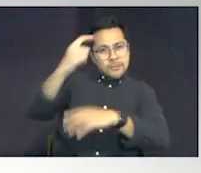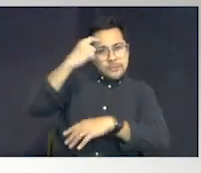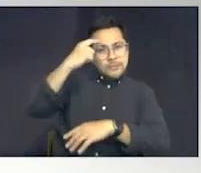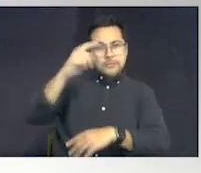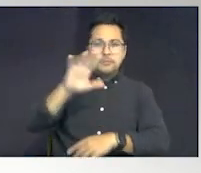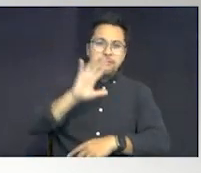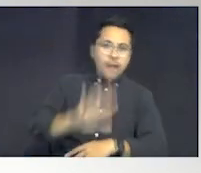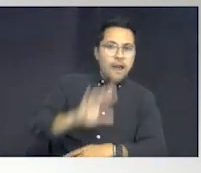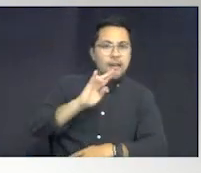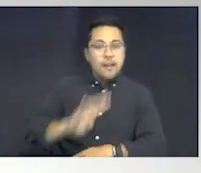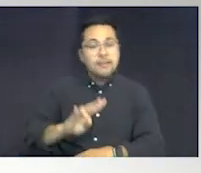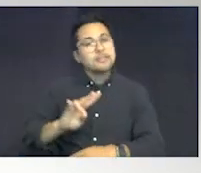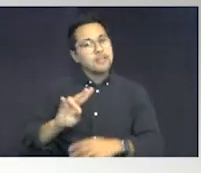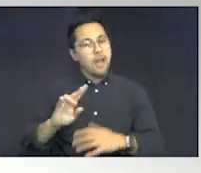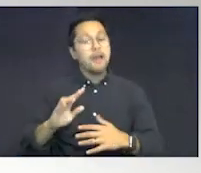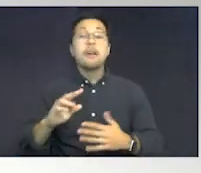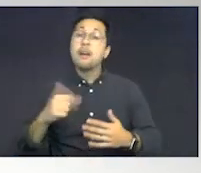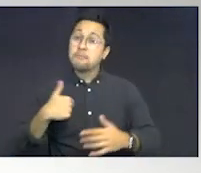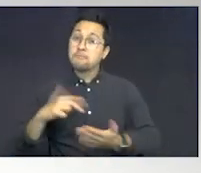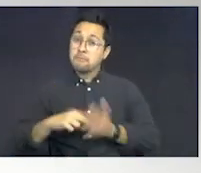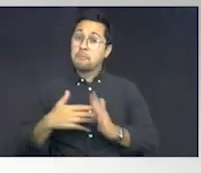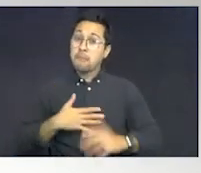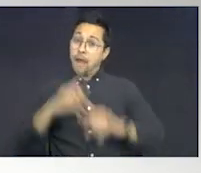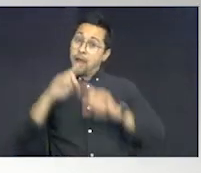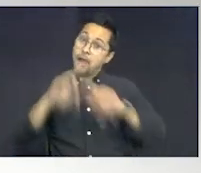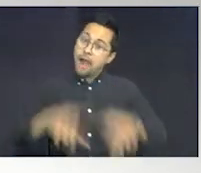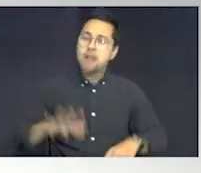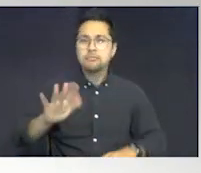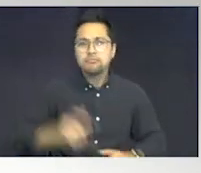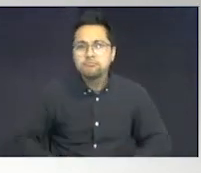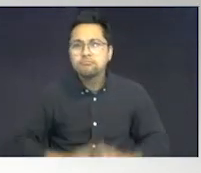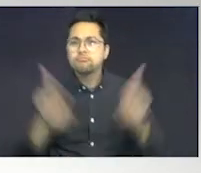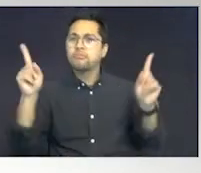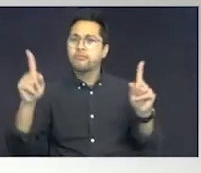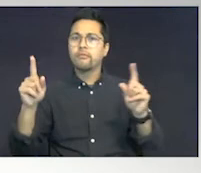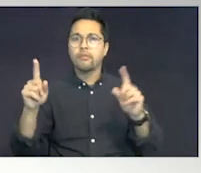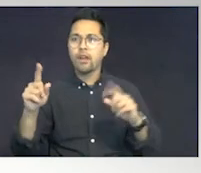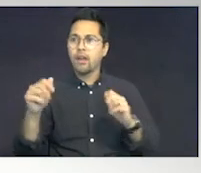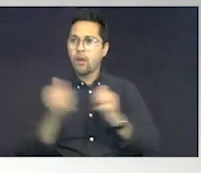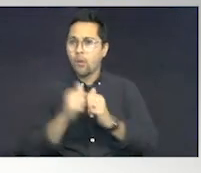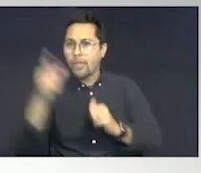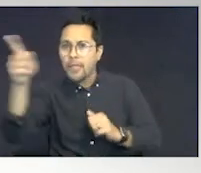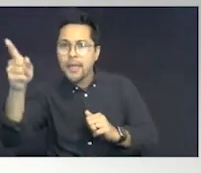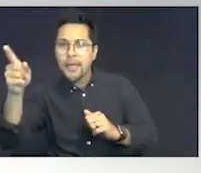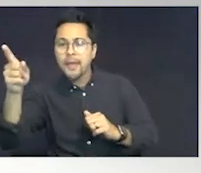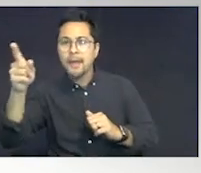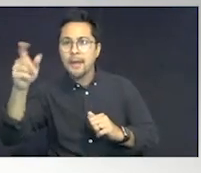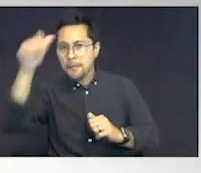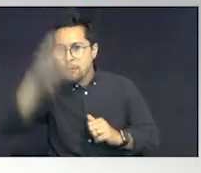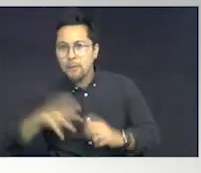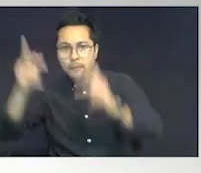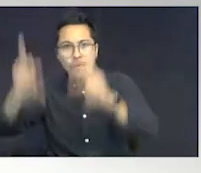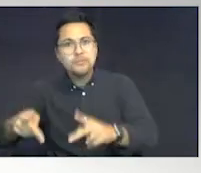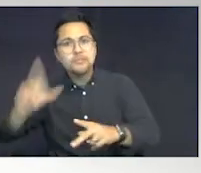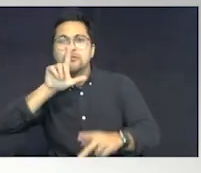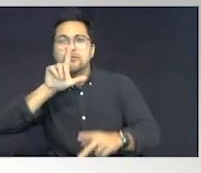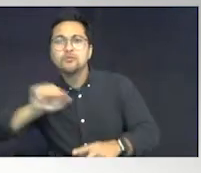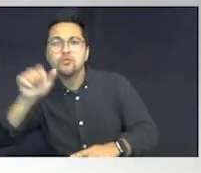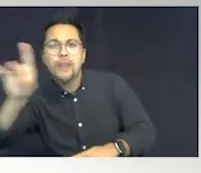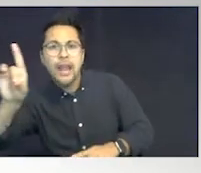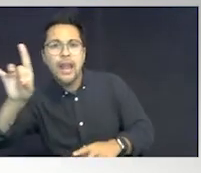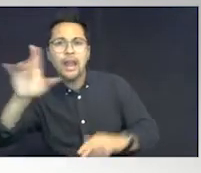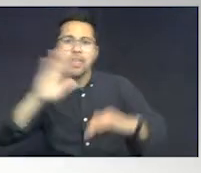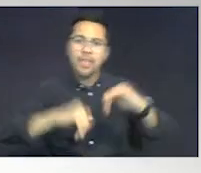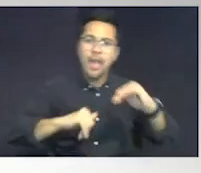react totally different to a 28-year-old than I would do to a five-year-old. And sometimes the